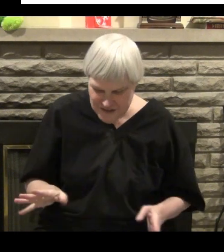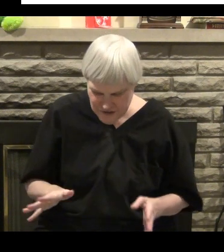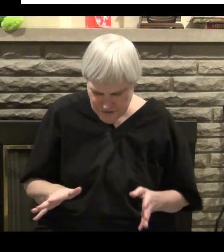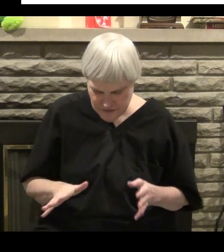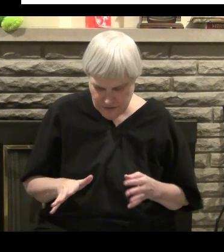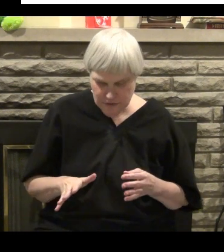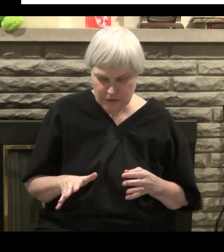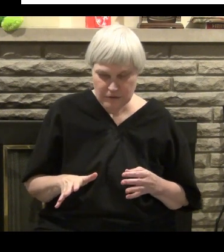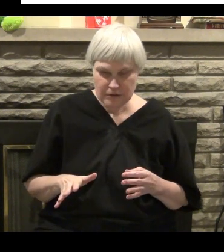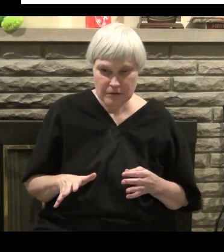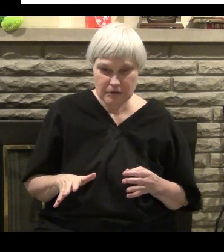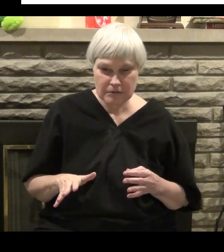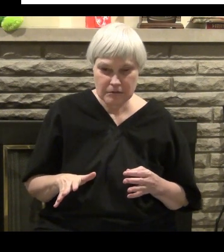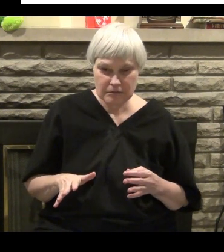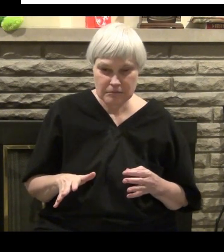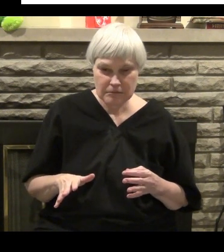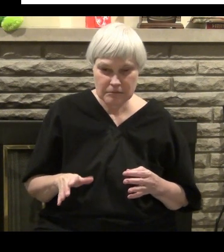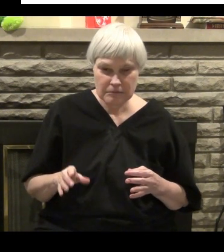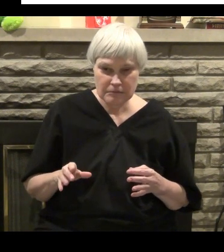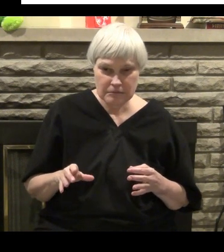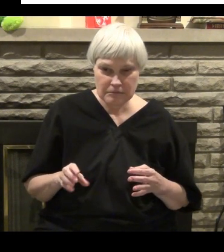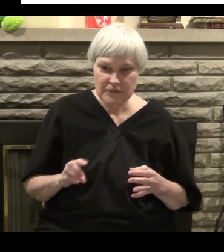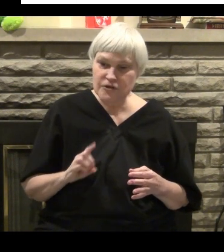I was scared to death. I knew I was lost.